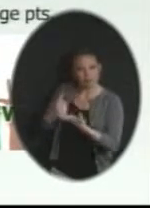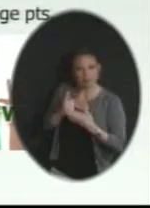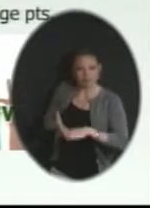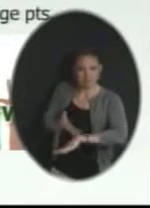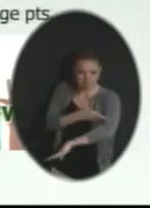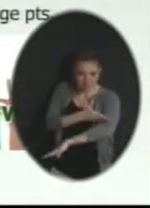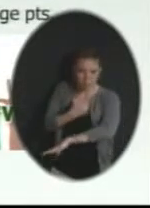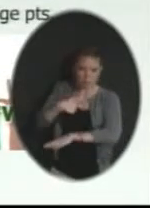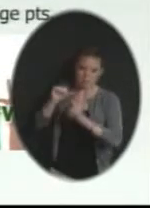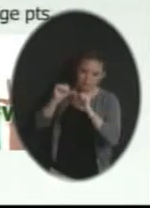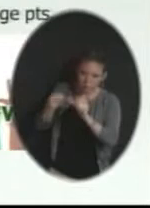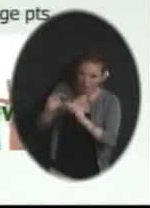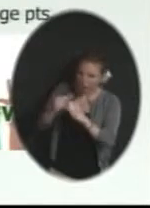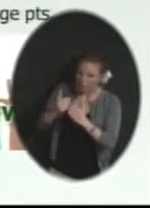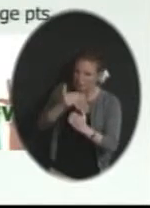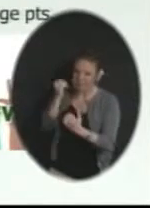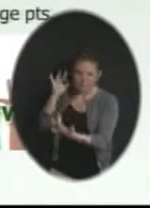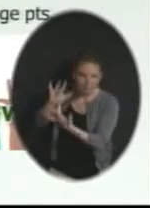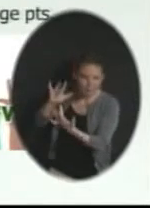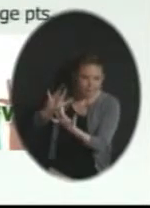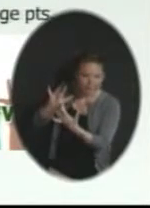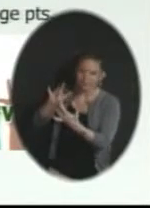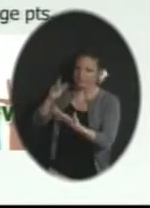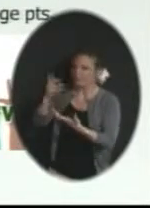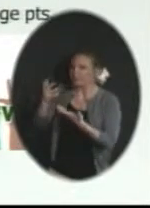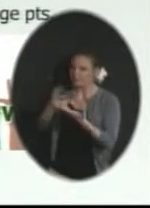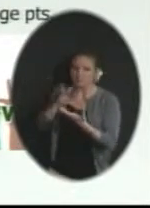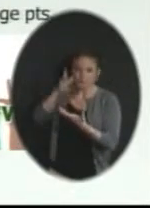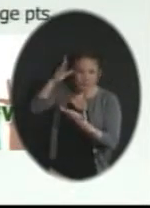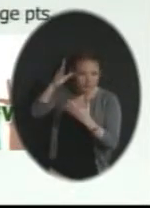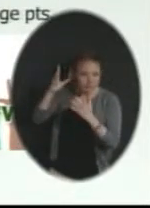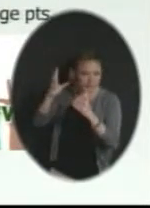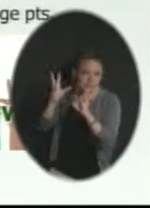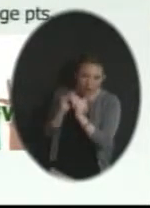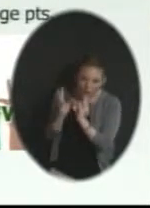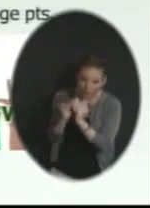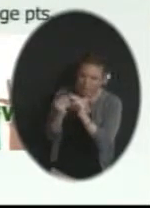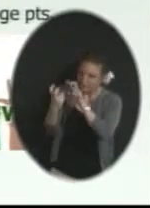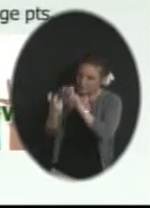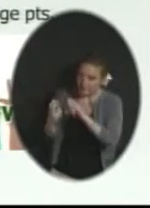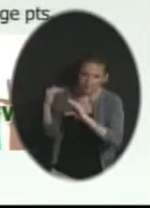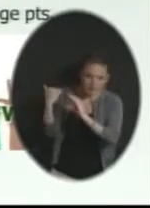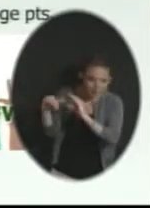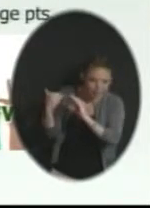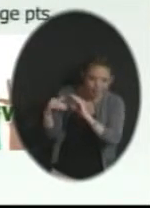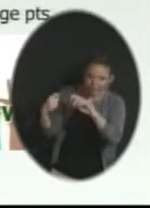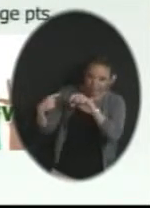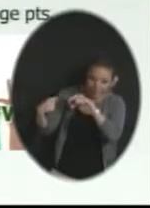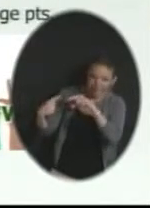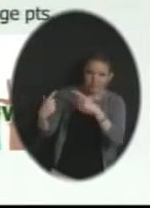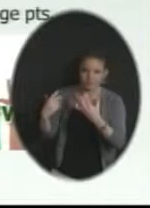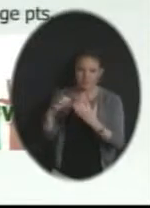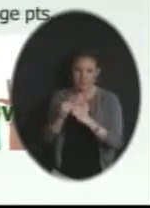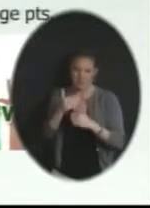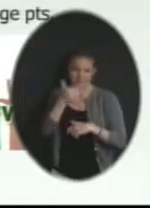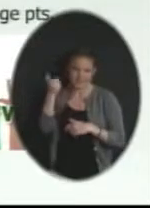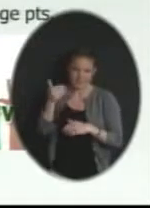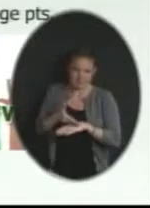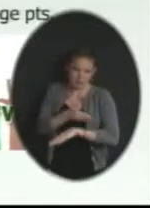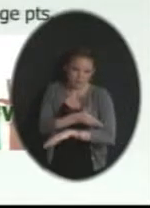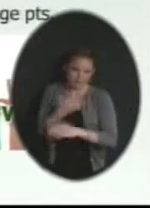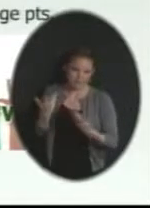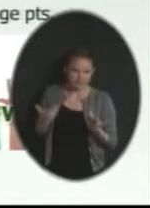to work on what's the best way to do that. We've done it in parent-teacher conferences. We've done it in e-mails. So we're looking at different ways always. Very